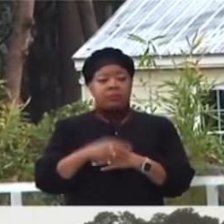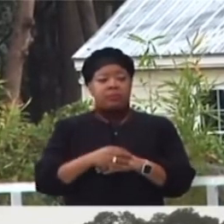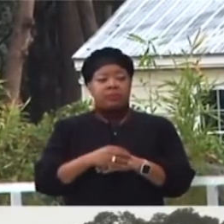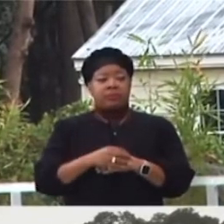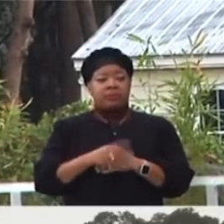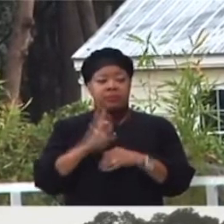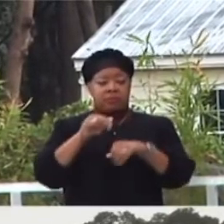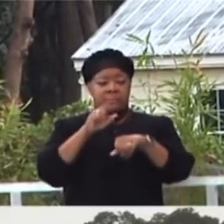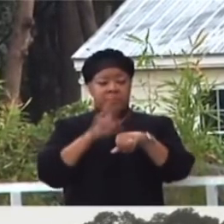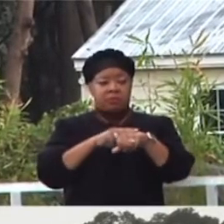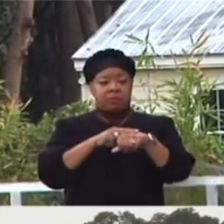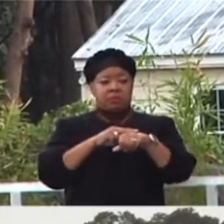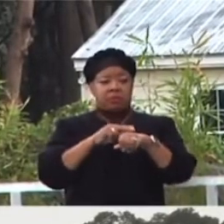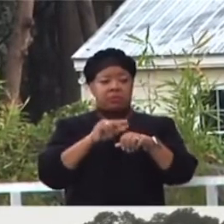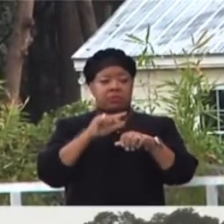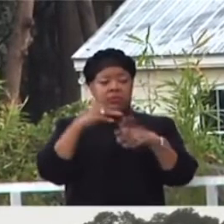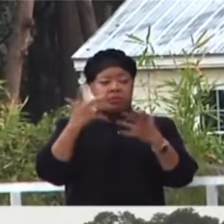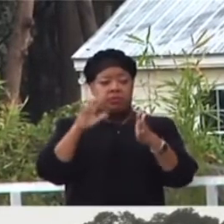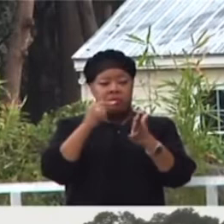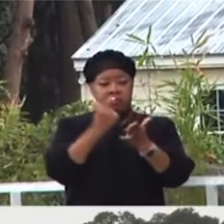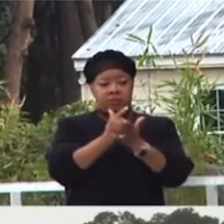National Alumni Association,